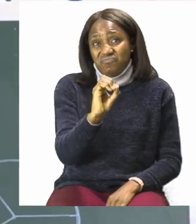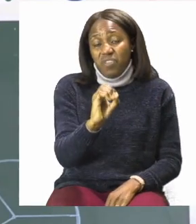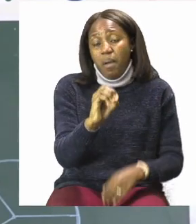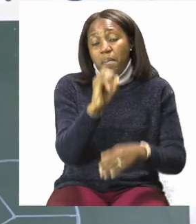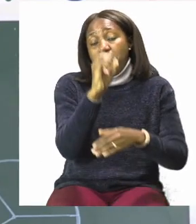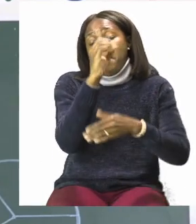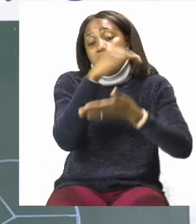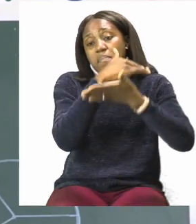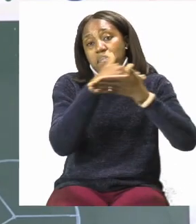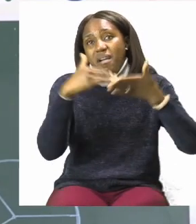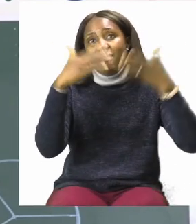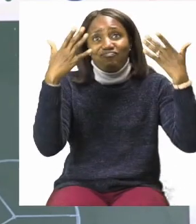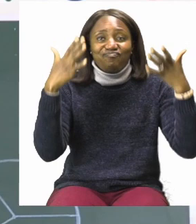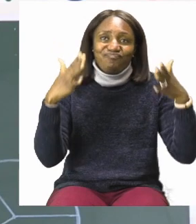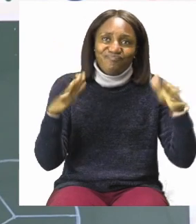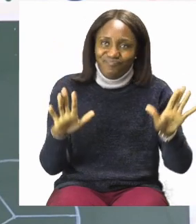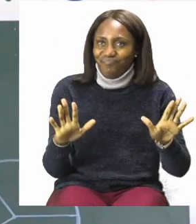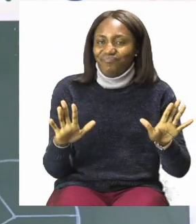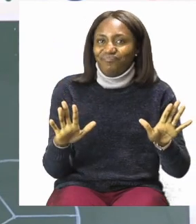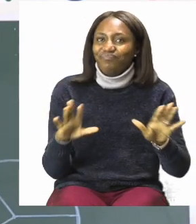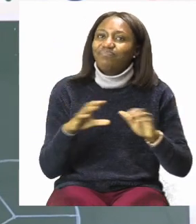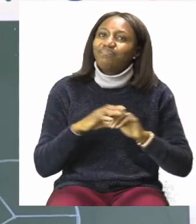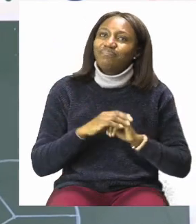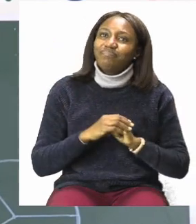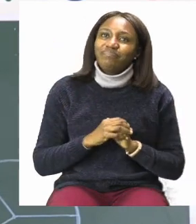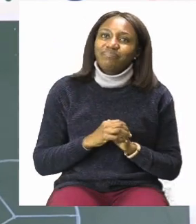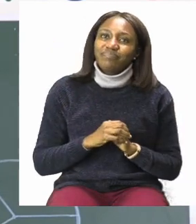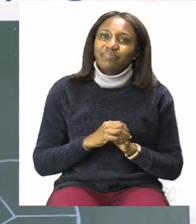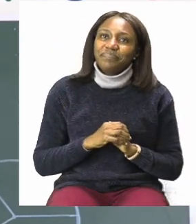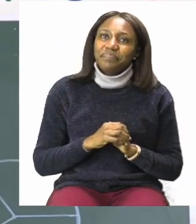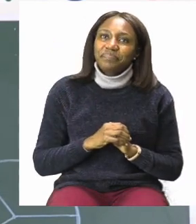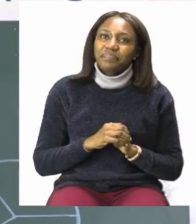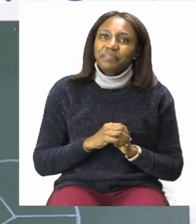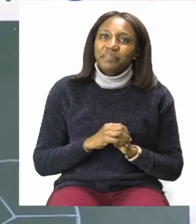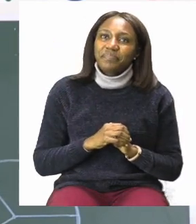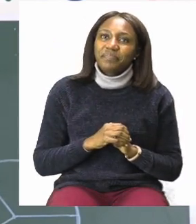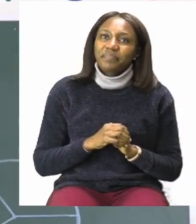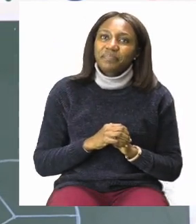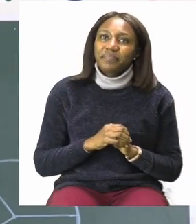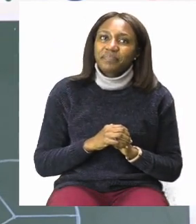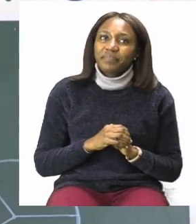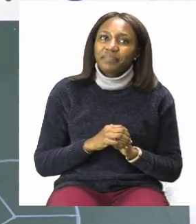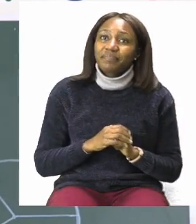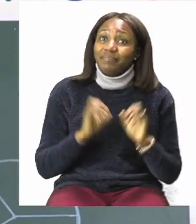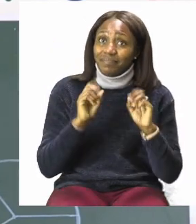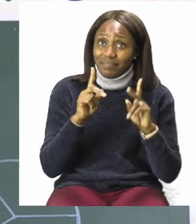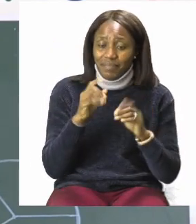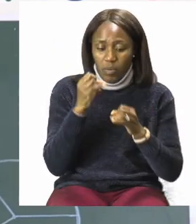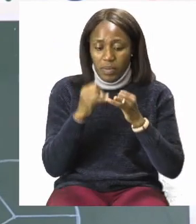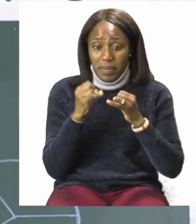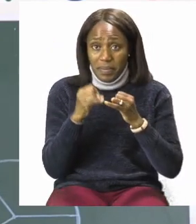shape into half to make one half and another half. Now the last one we're going to do together